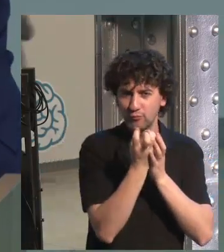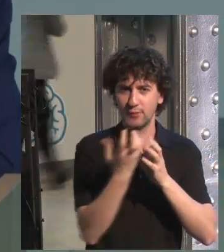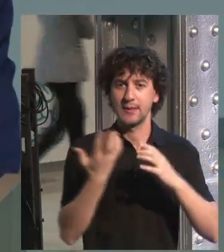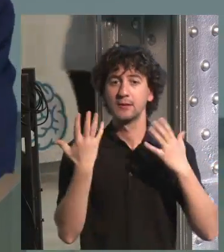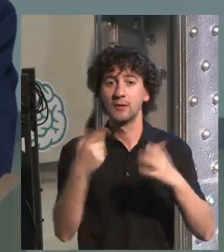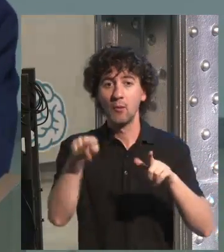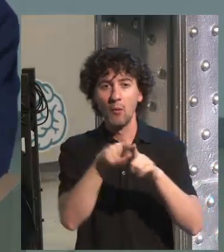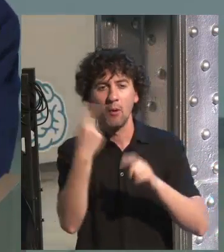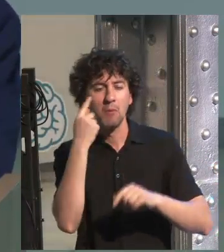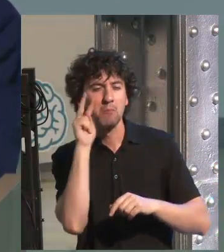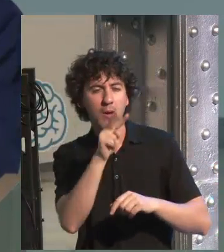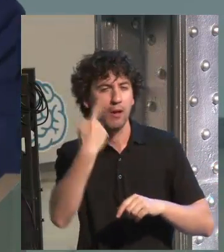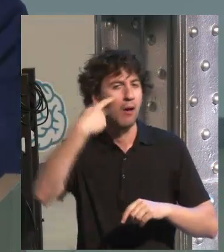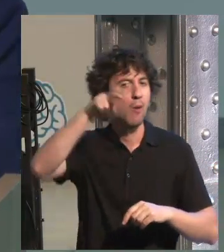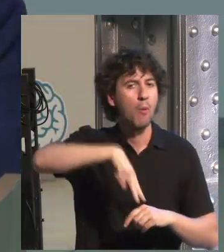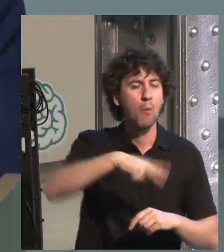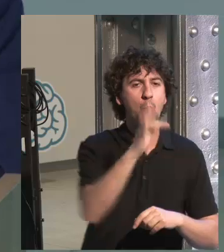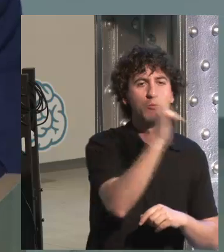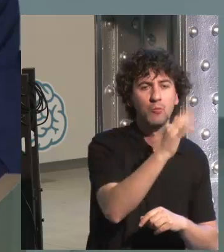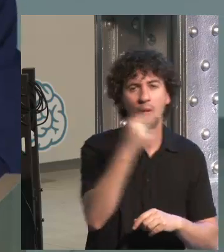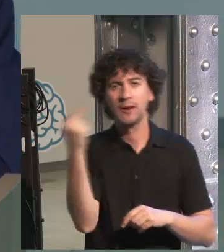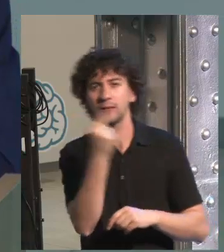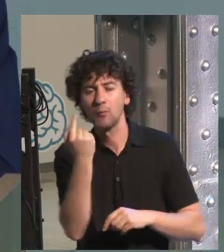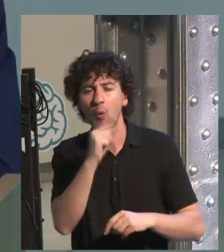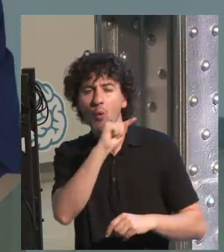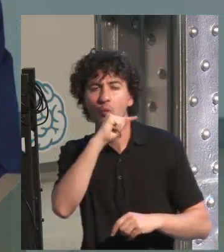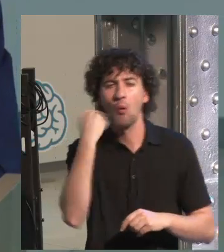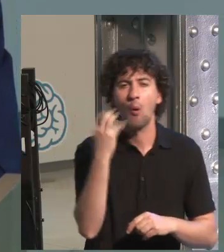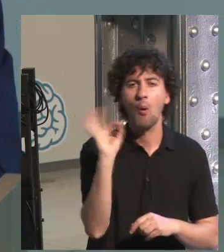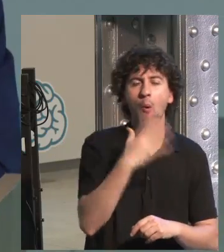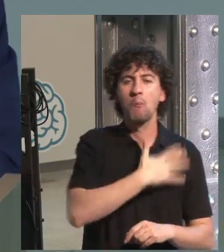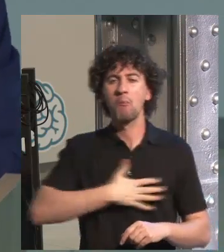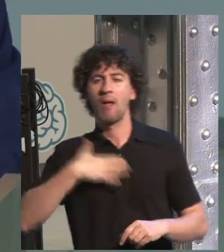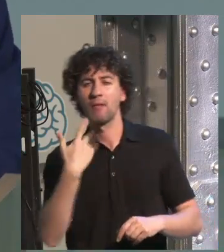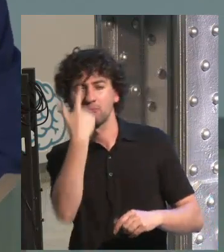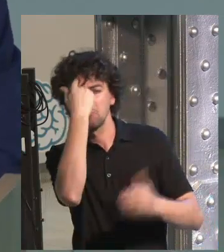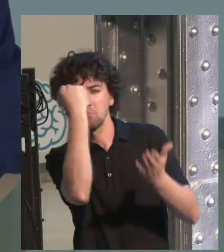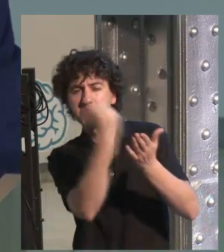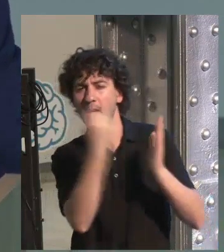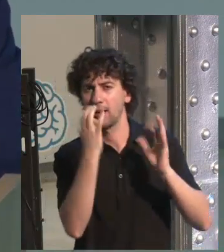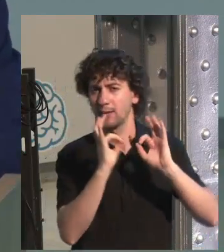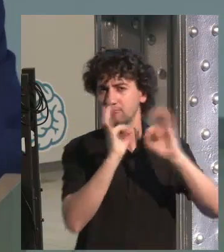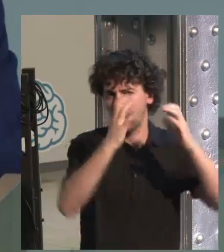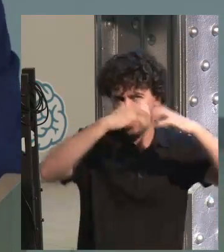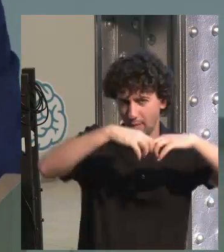And then is when we can label it as good or bad,